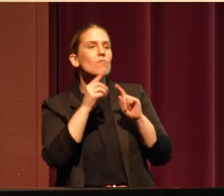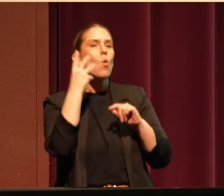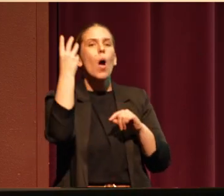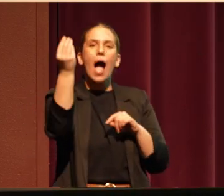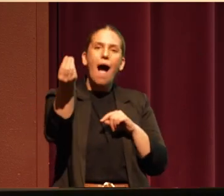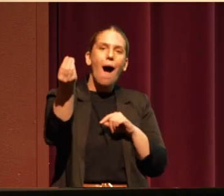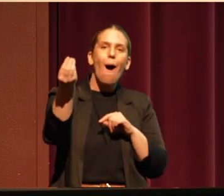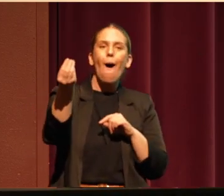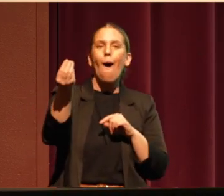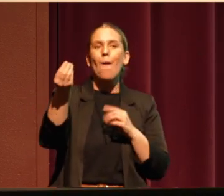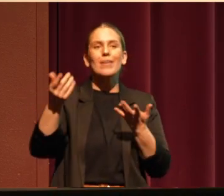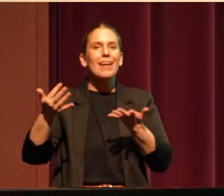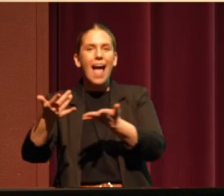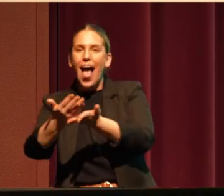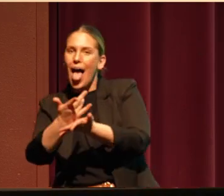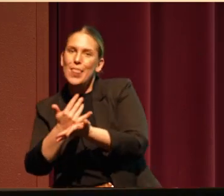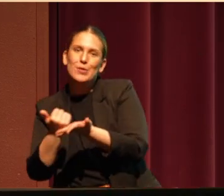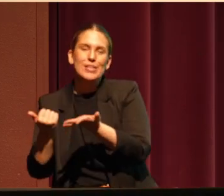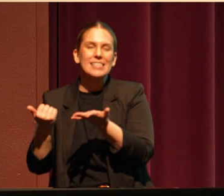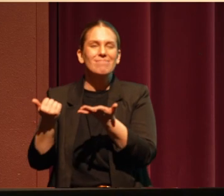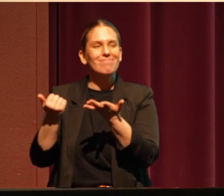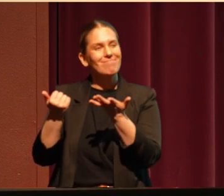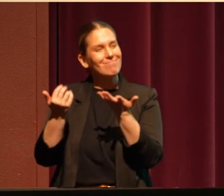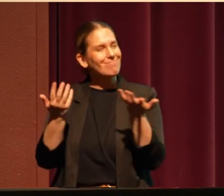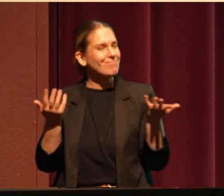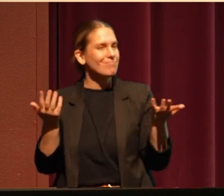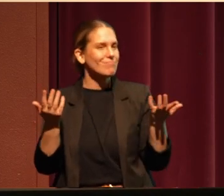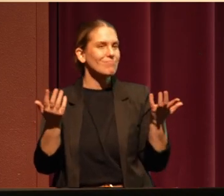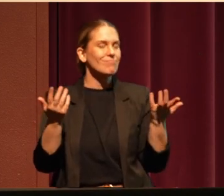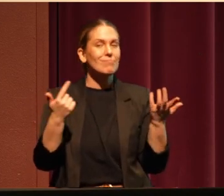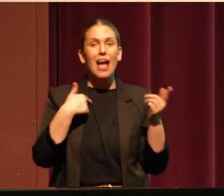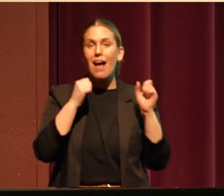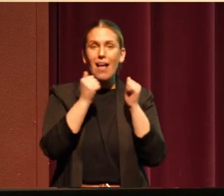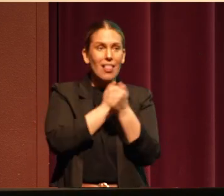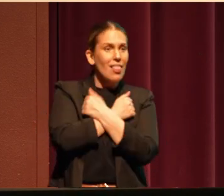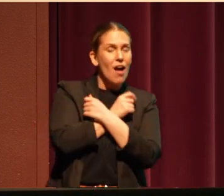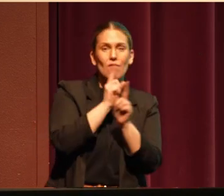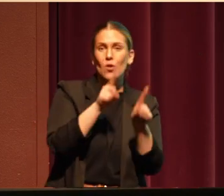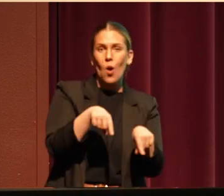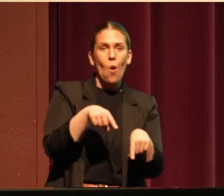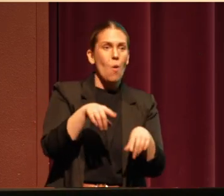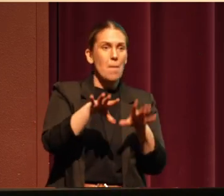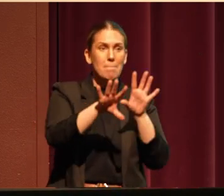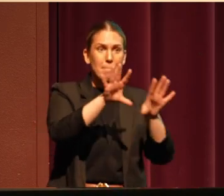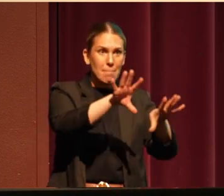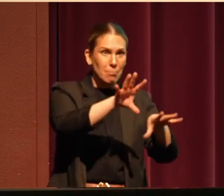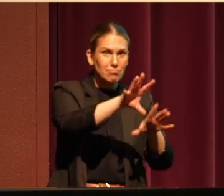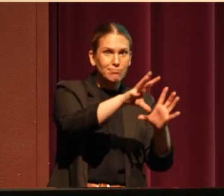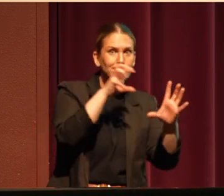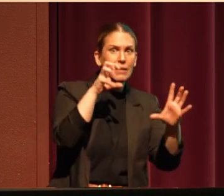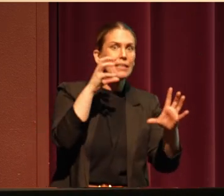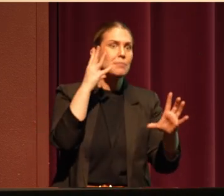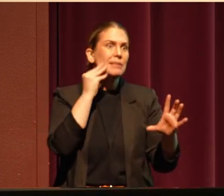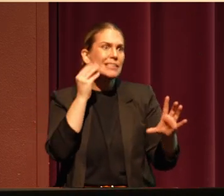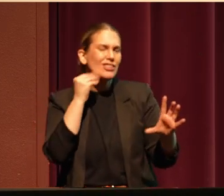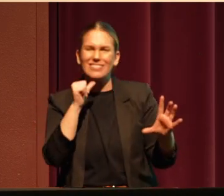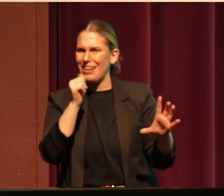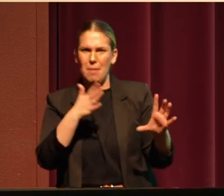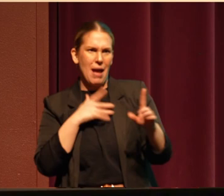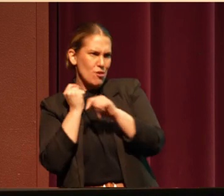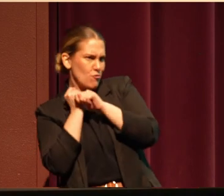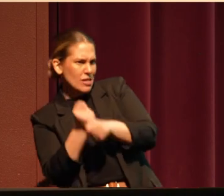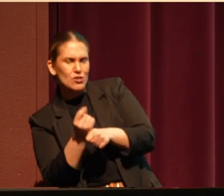doing, you know, my gathering and those things. Even if it's, you know, I love to go to Kimberly and pick peaches. That's not my traditional food or my traditional